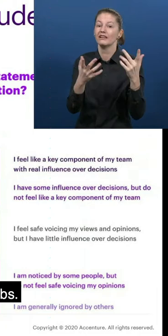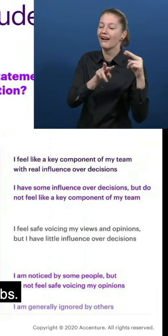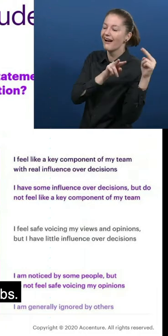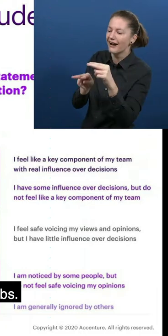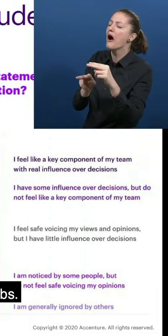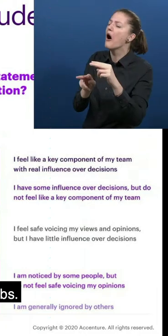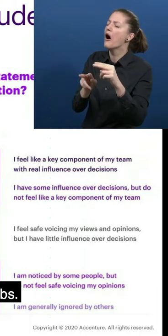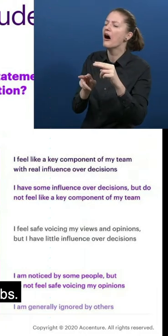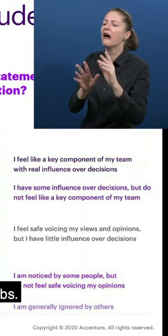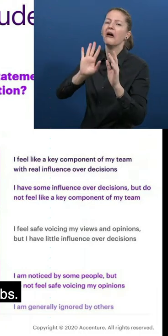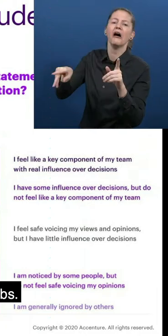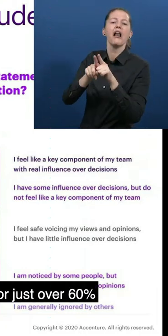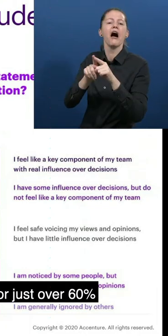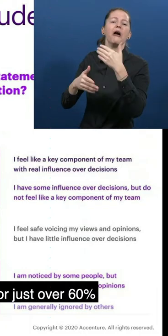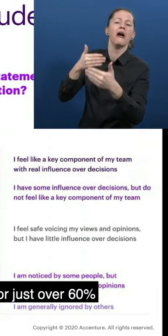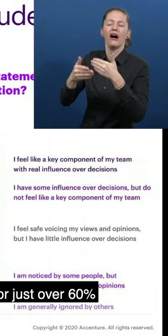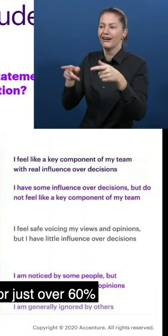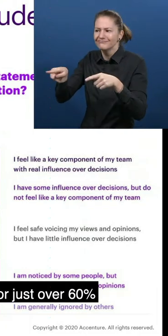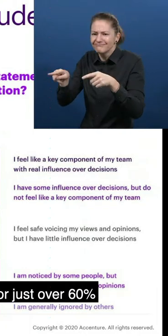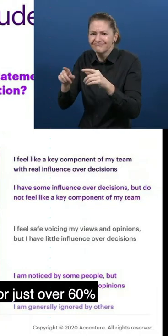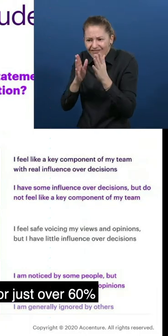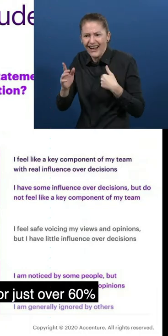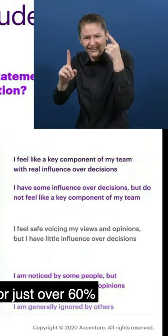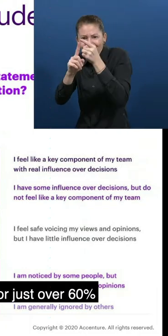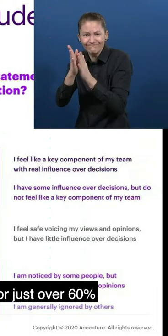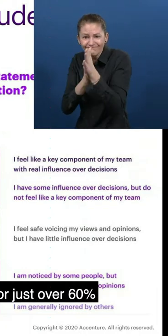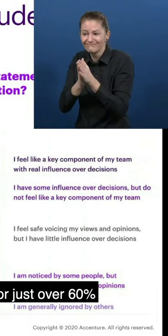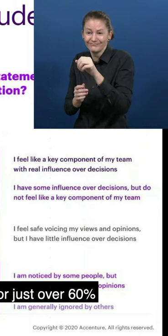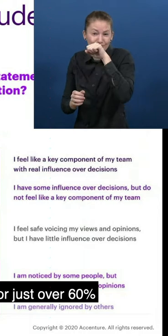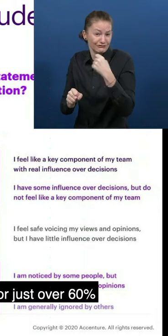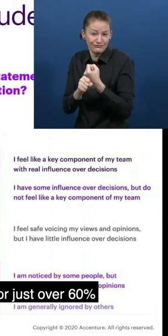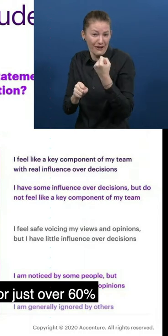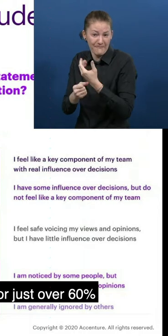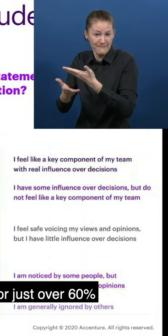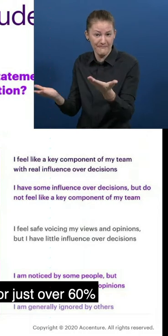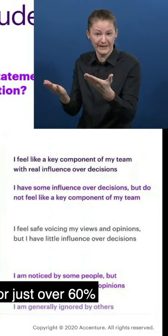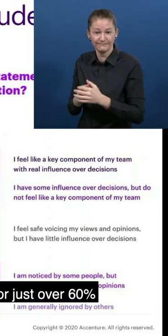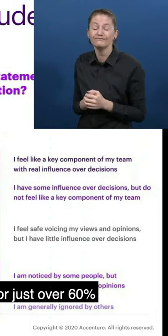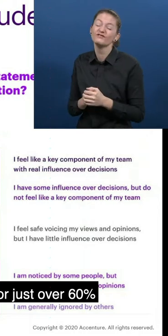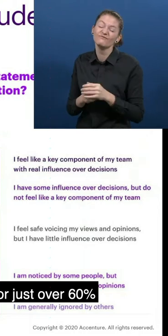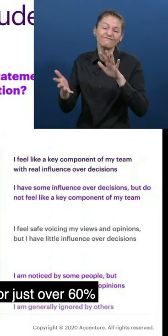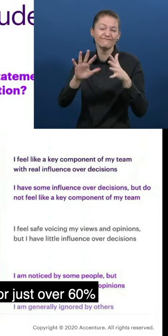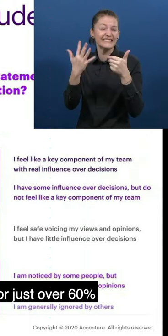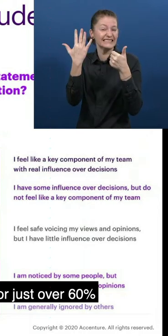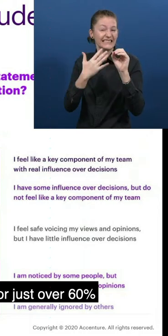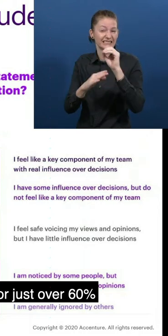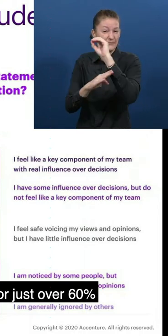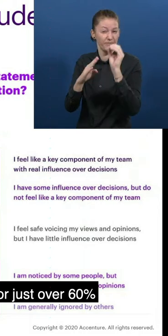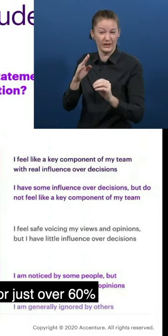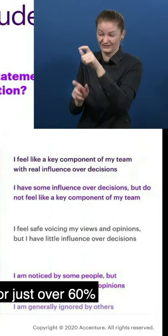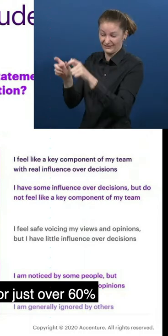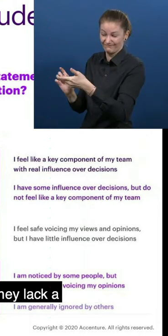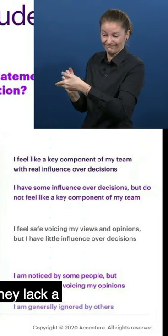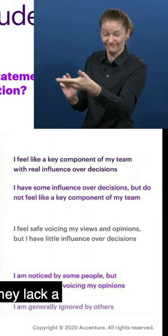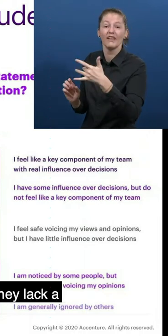want to. They do love their jobs. We love working. But they're more likely by one and a half times or just over